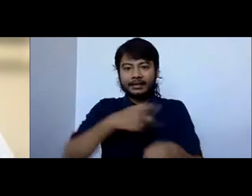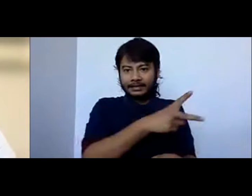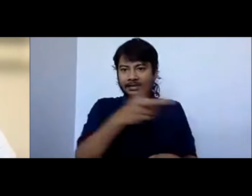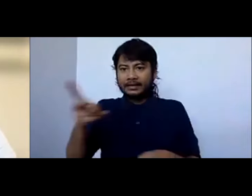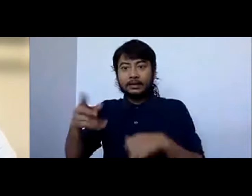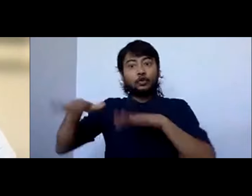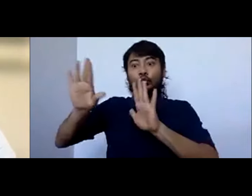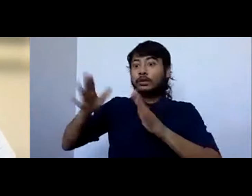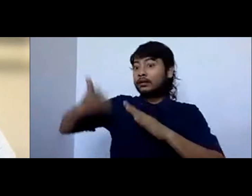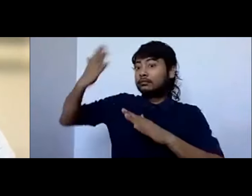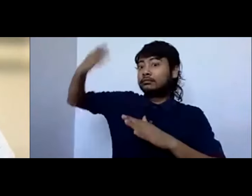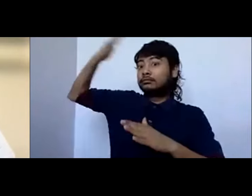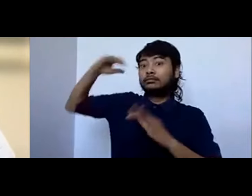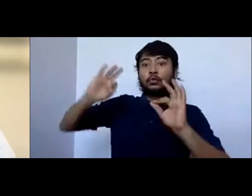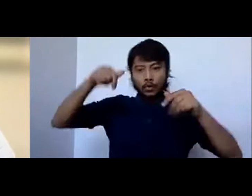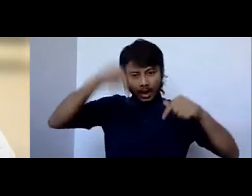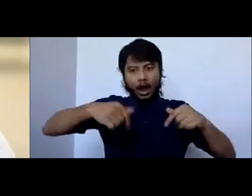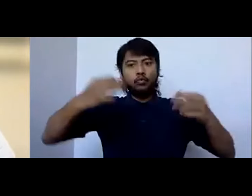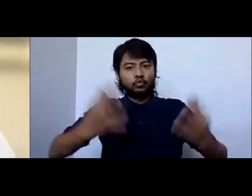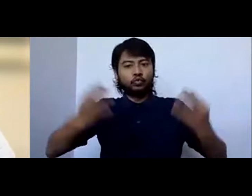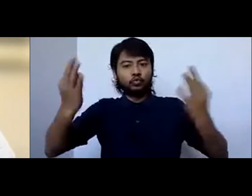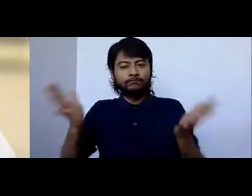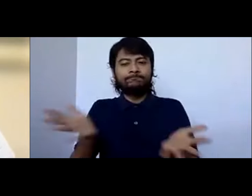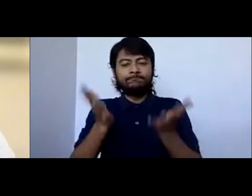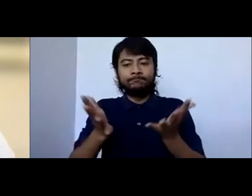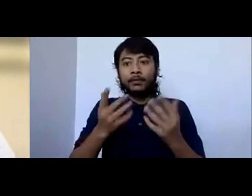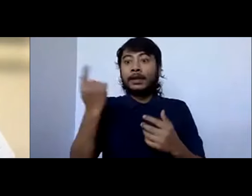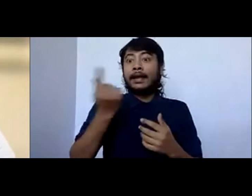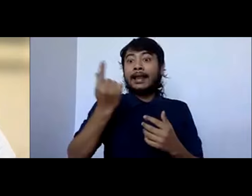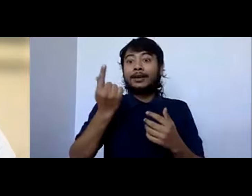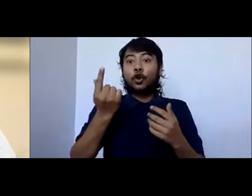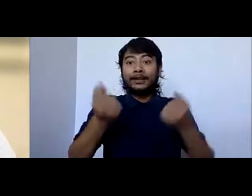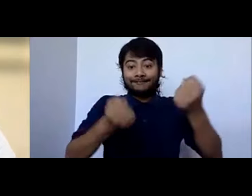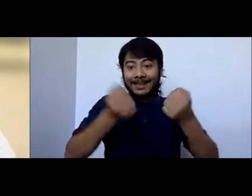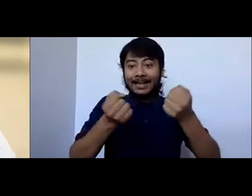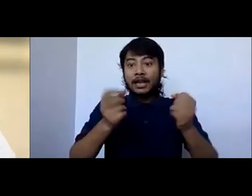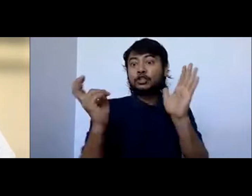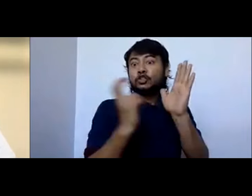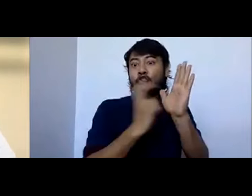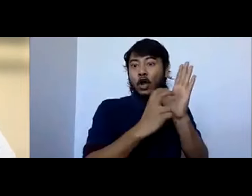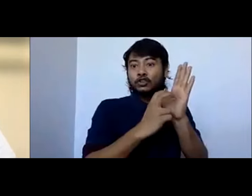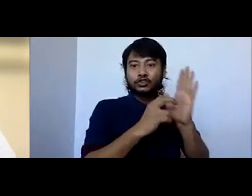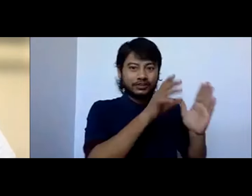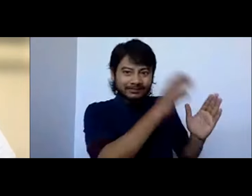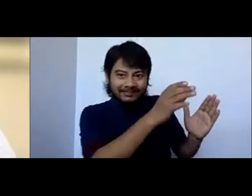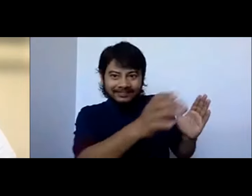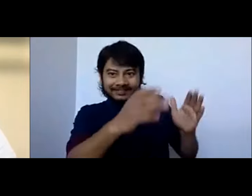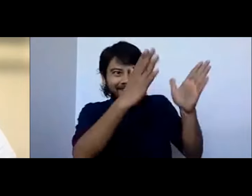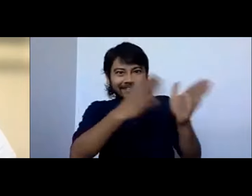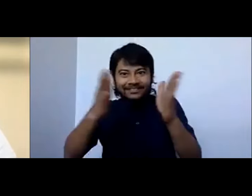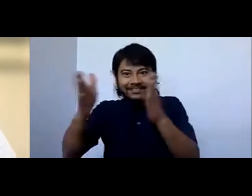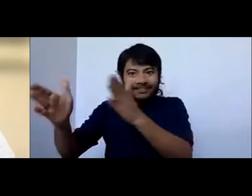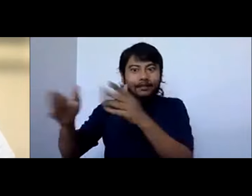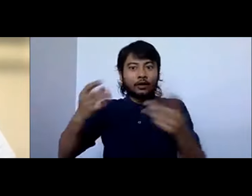Zealand. We're now investing in electric vehicle charging infrastructure all around the country. We brought in a reclamation